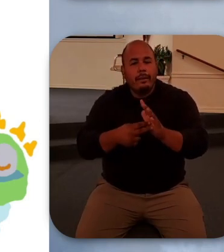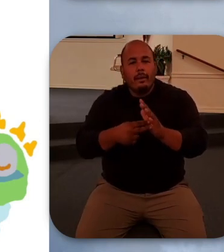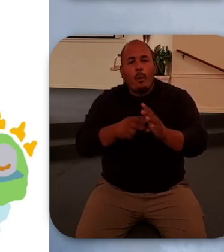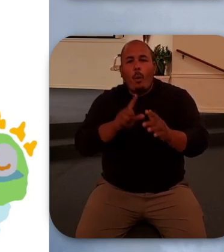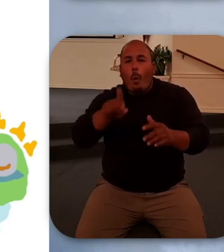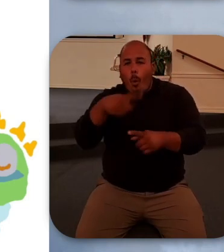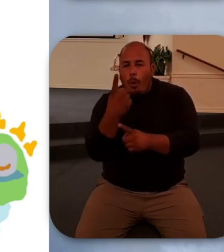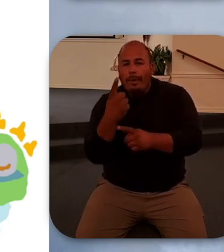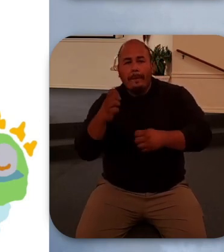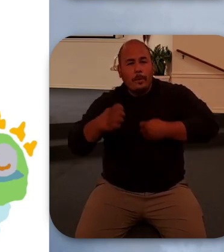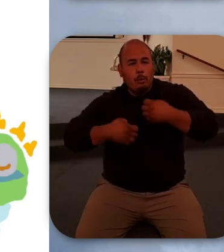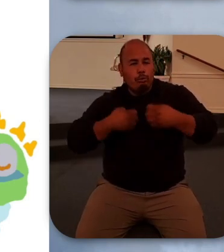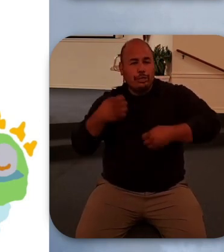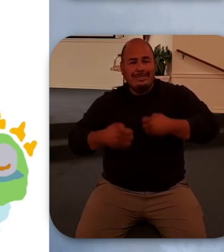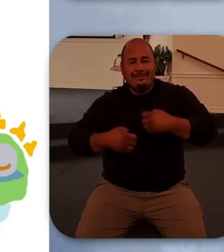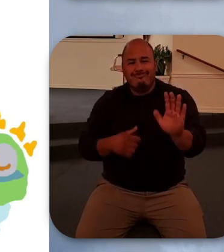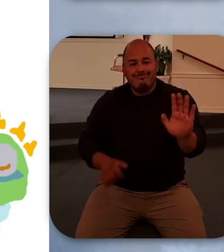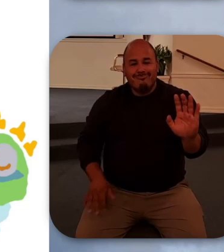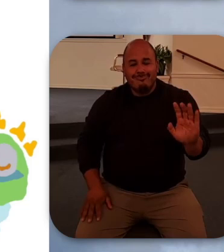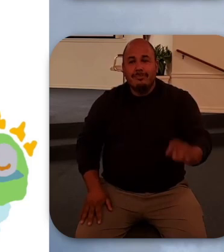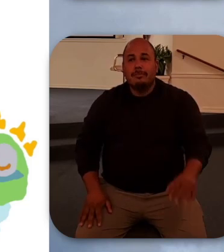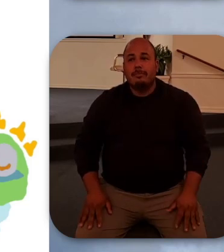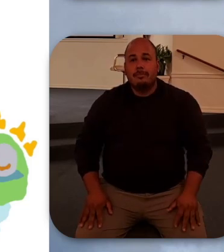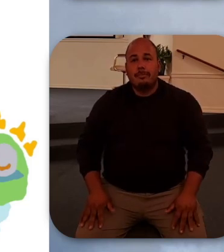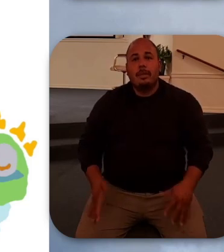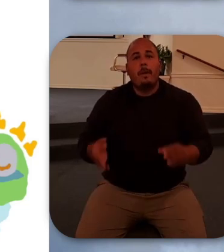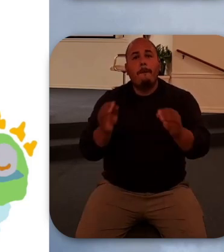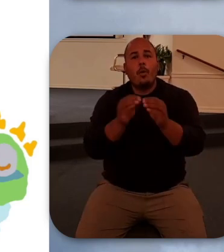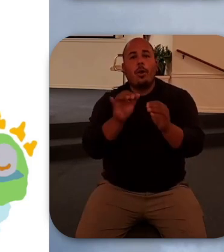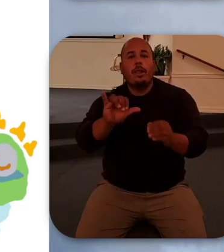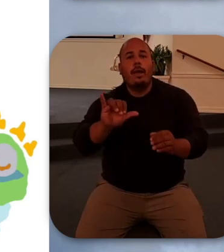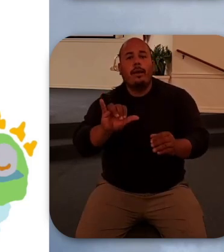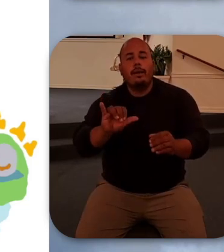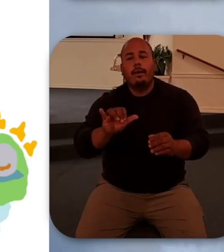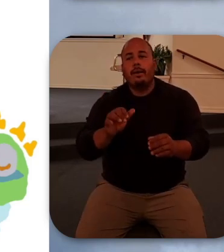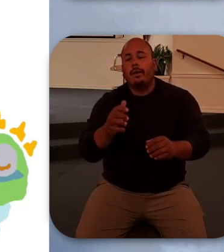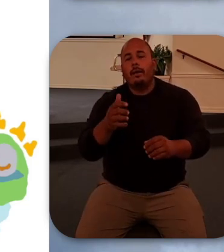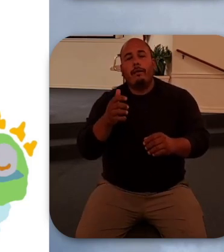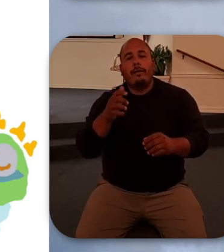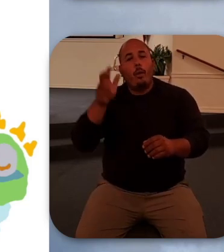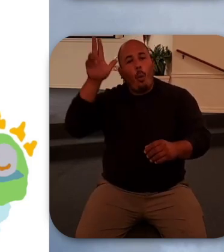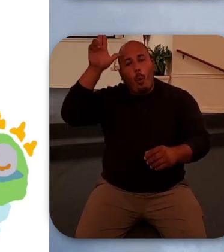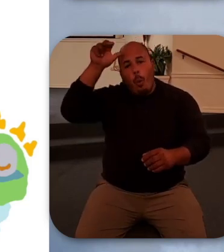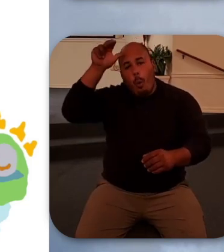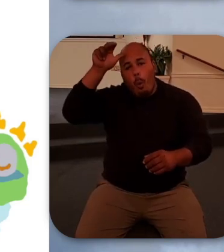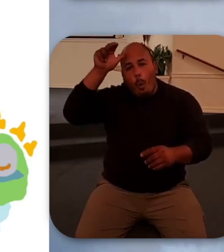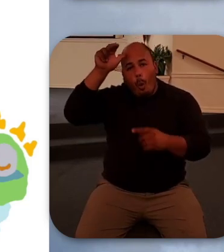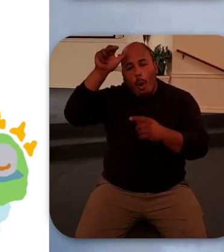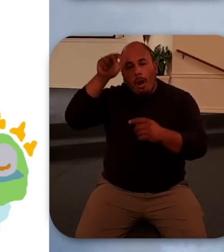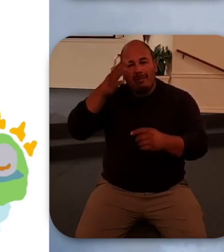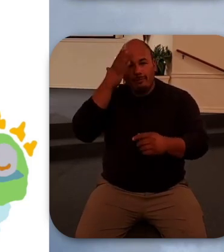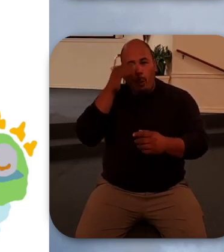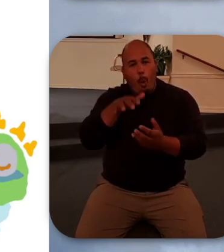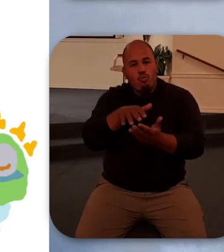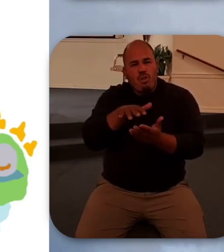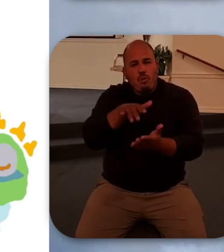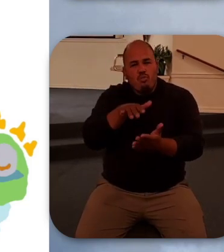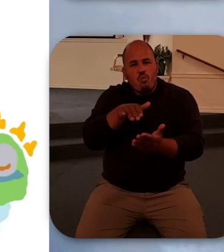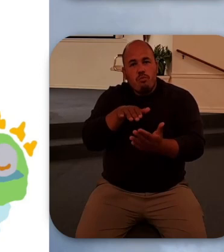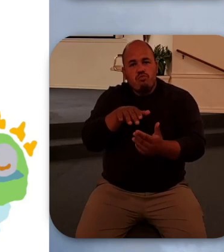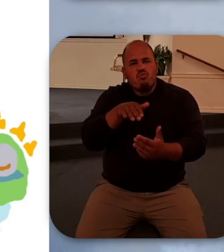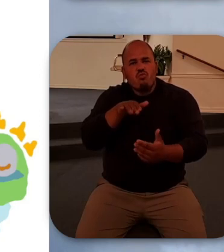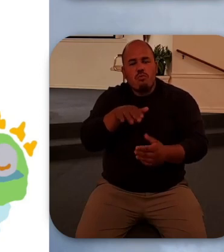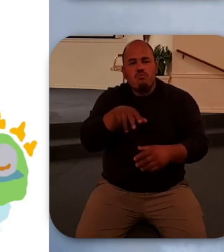Usually in Greek from that time it's a word that was associated with horses. They'd use it for the snorting of horses. know that sound they make when they're